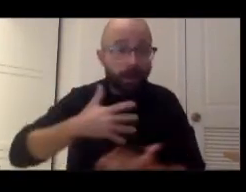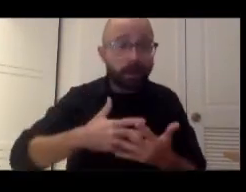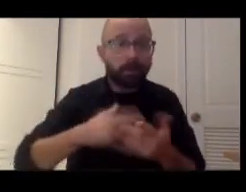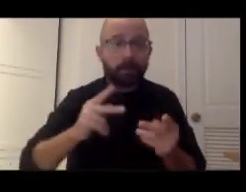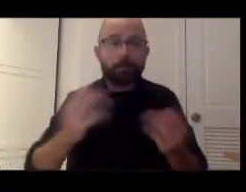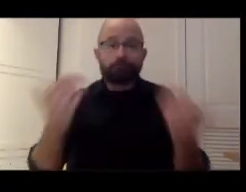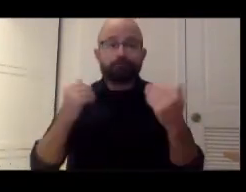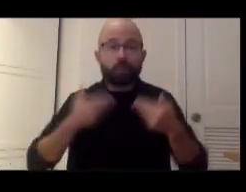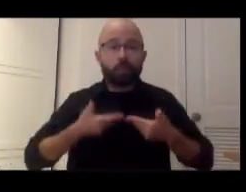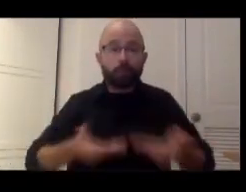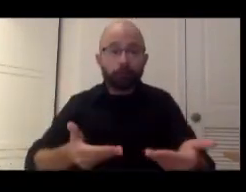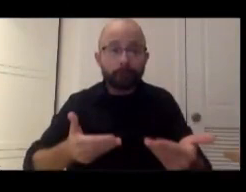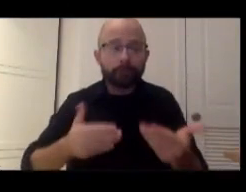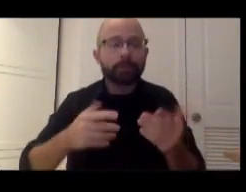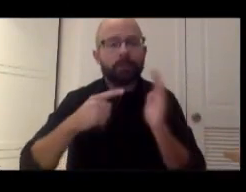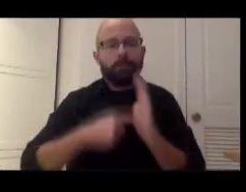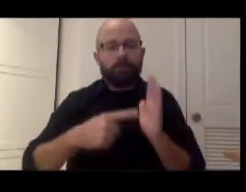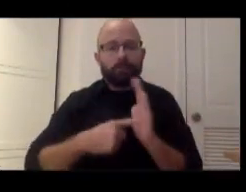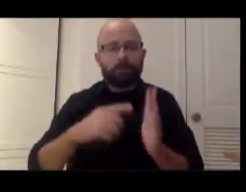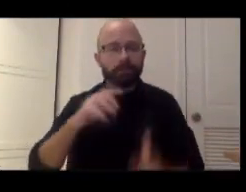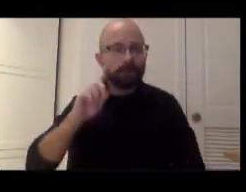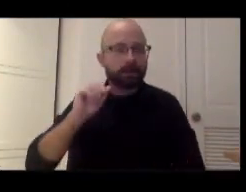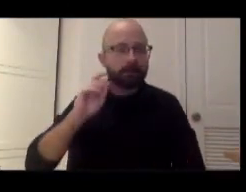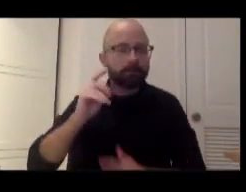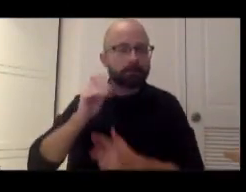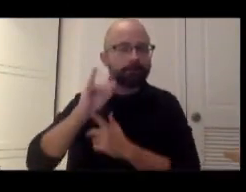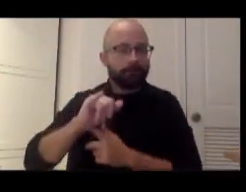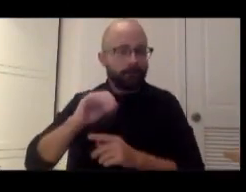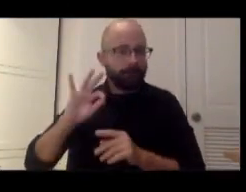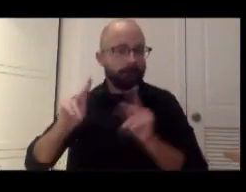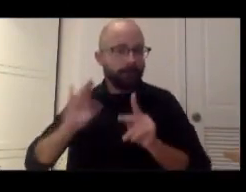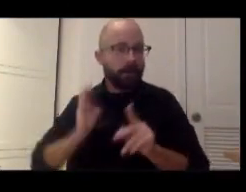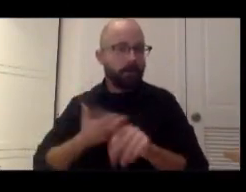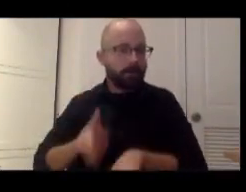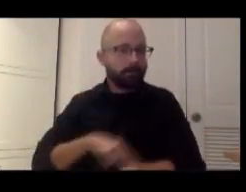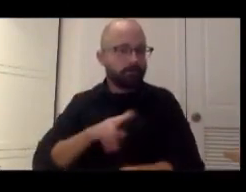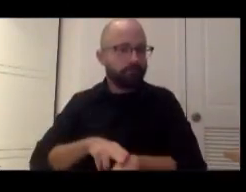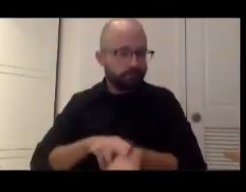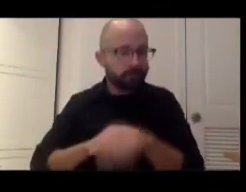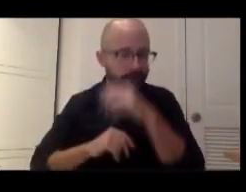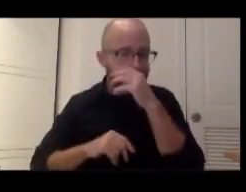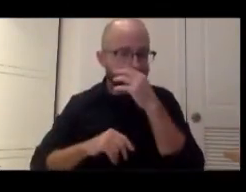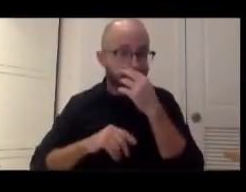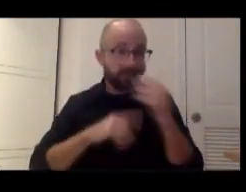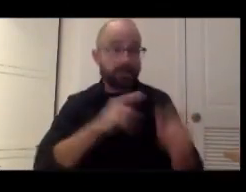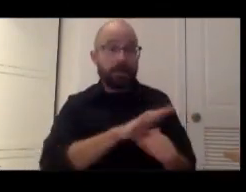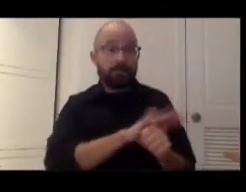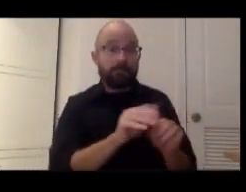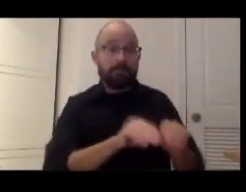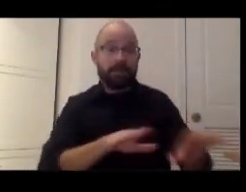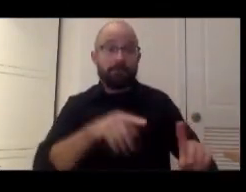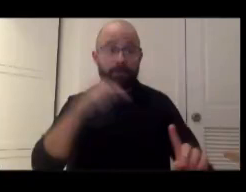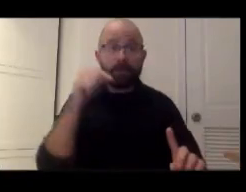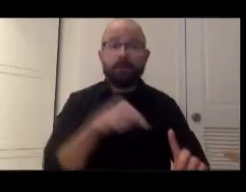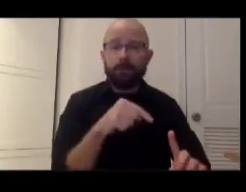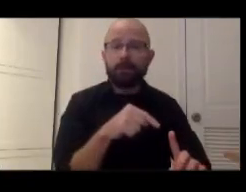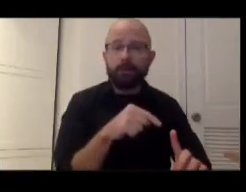to represent the demographies of the nation. So, imagine that's our new mission statement and then the pandemic and